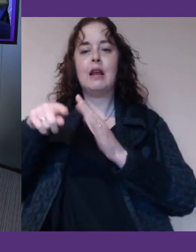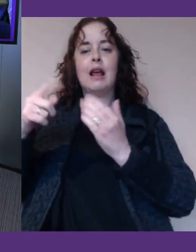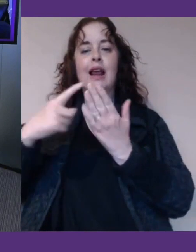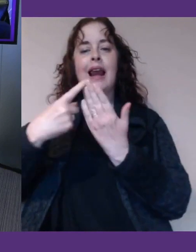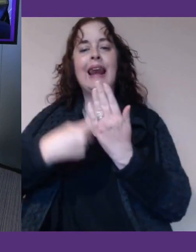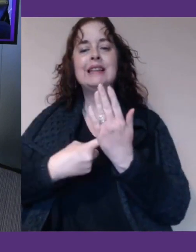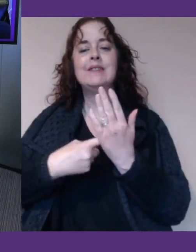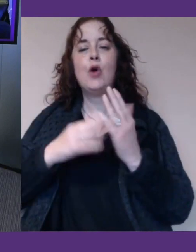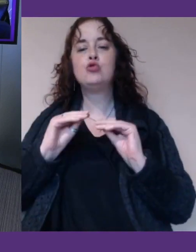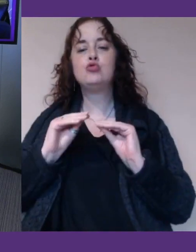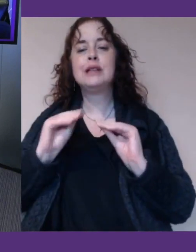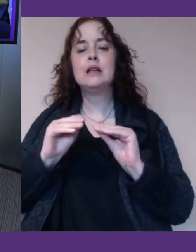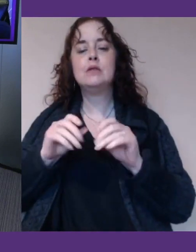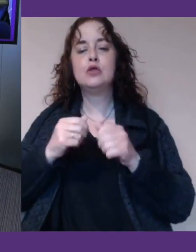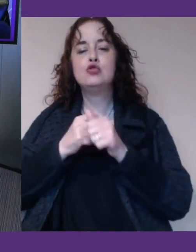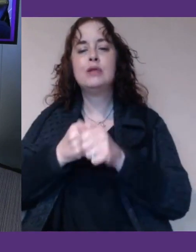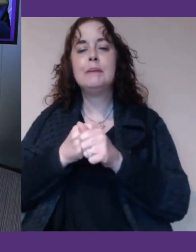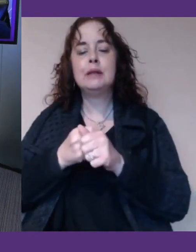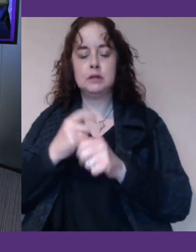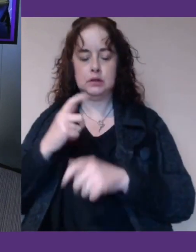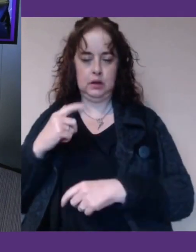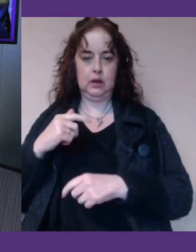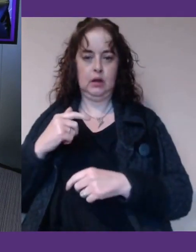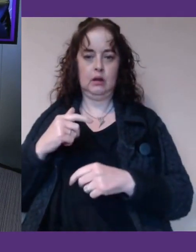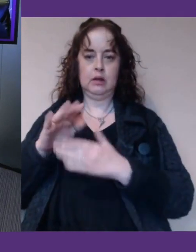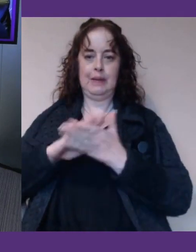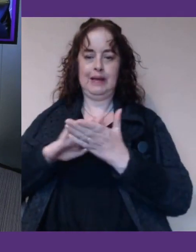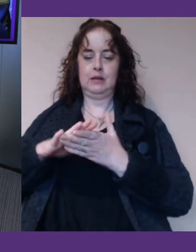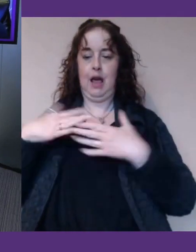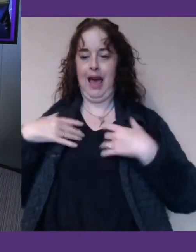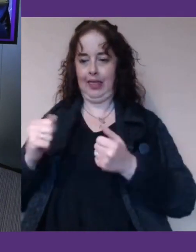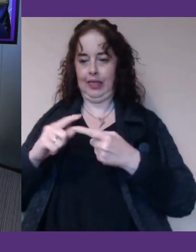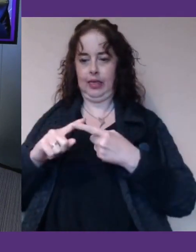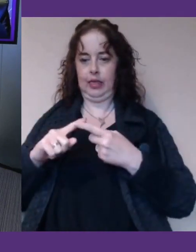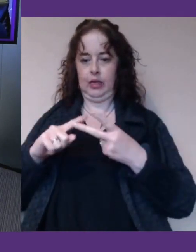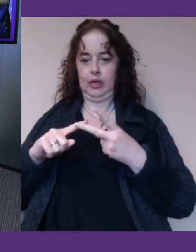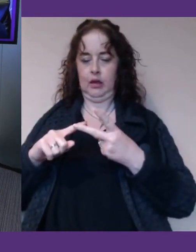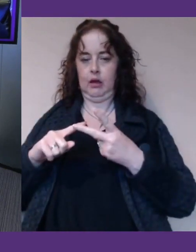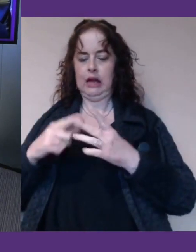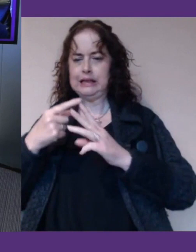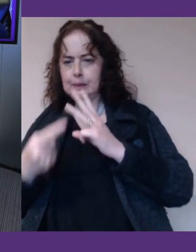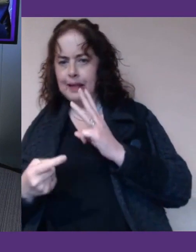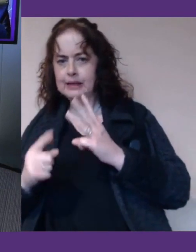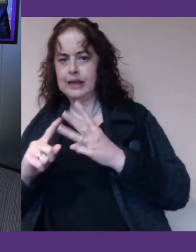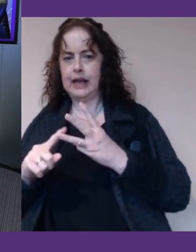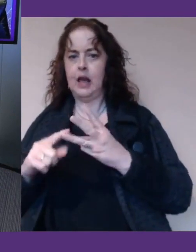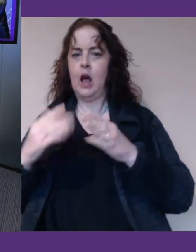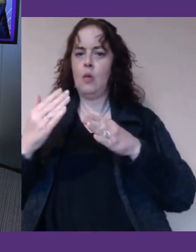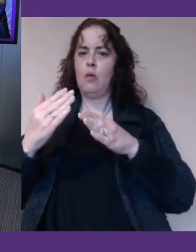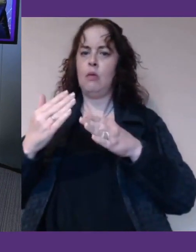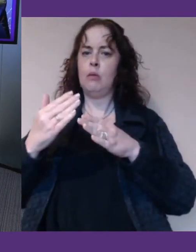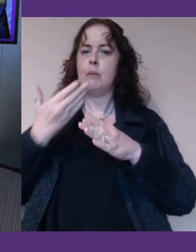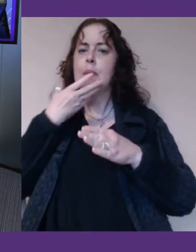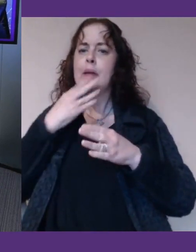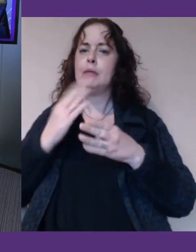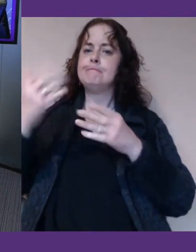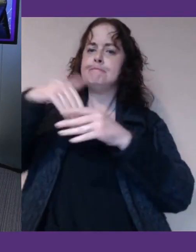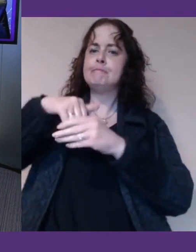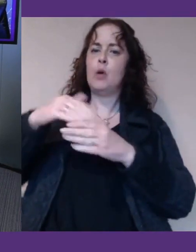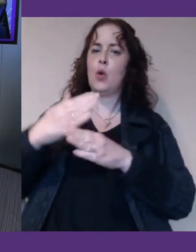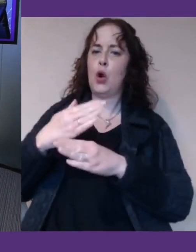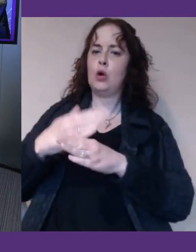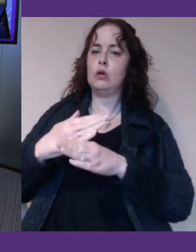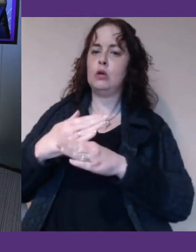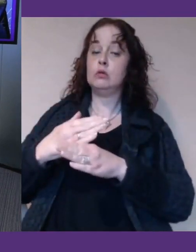of the correlation there between health potentially and disability and workforce participation. And some of those people would want to go back to work and